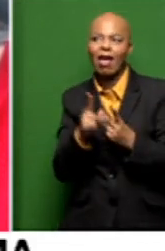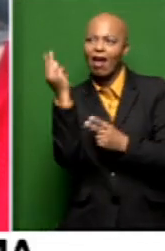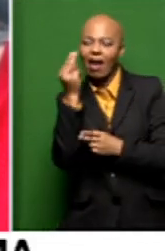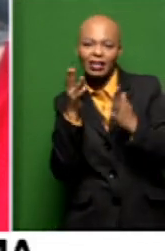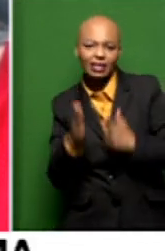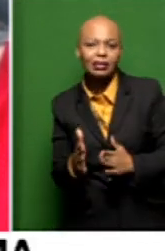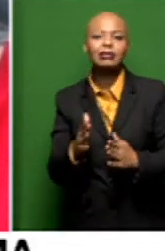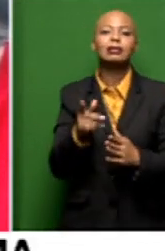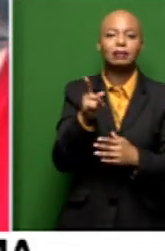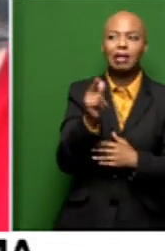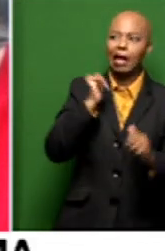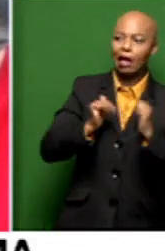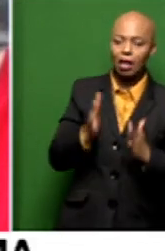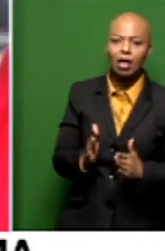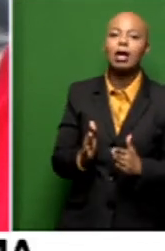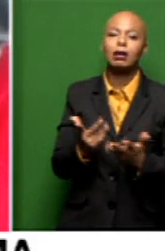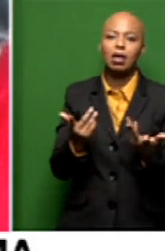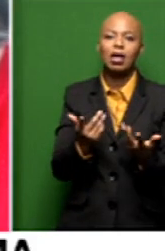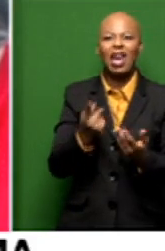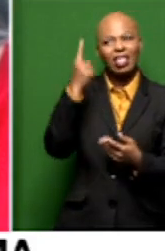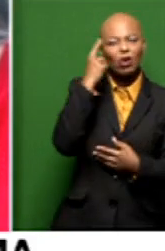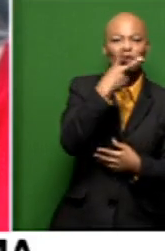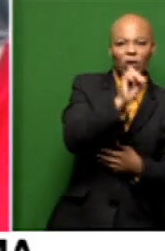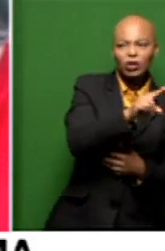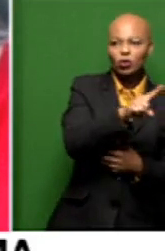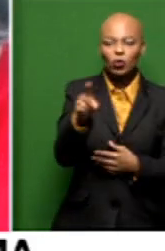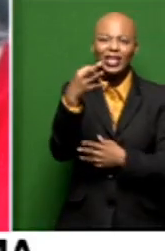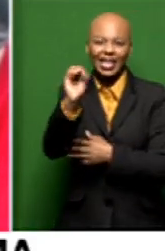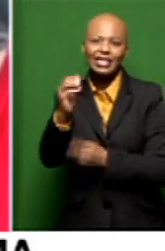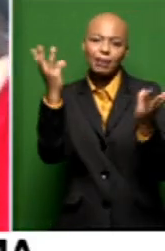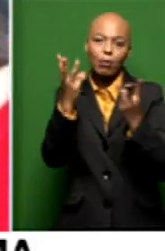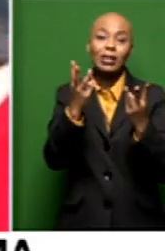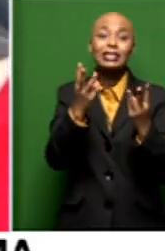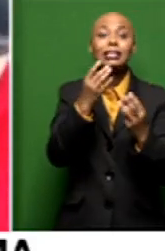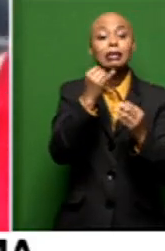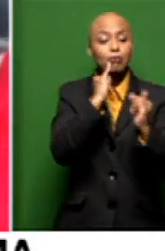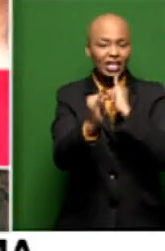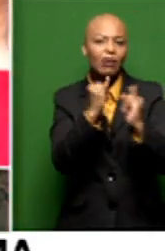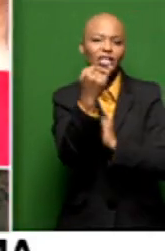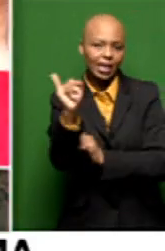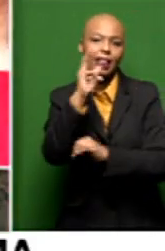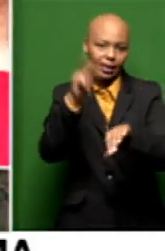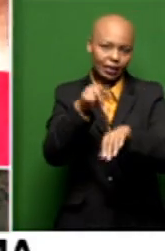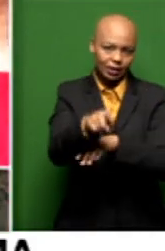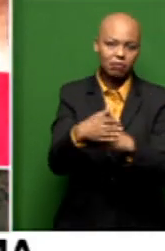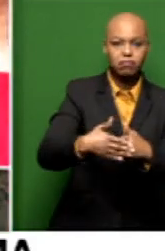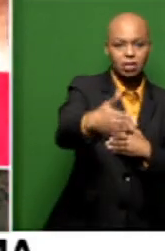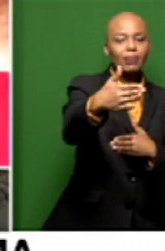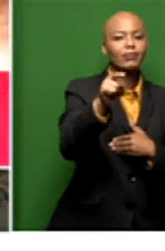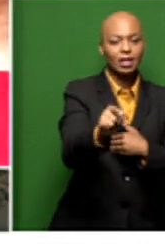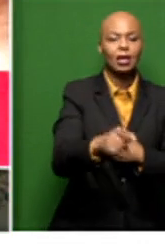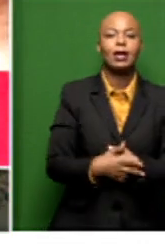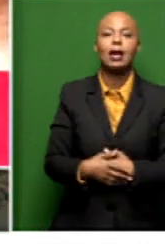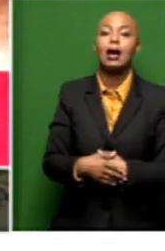yeah, there's probably 20, 20 to 30 people we need to interview. Yeah. And, in addition to that, we